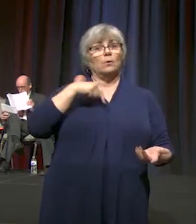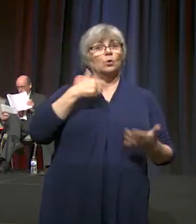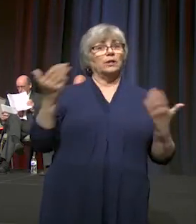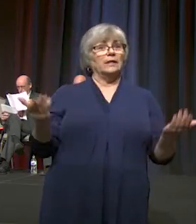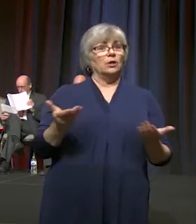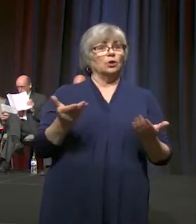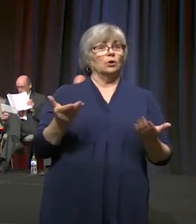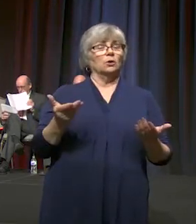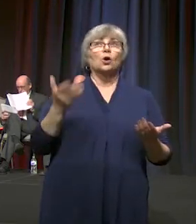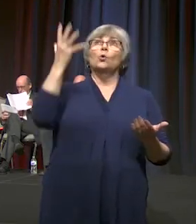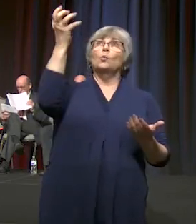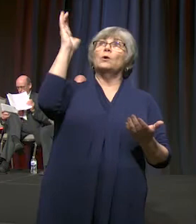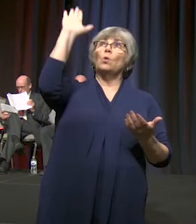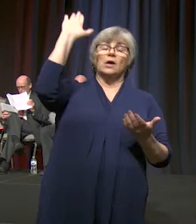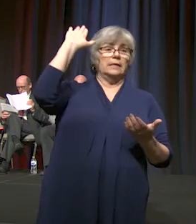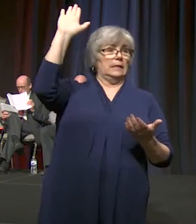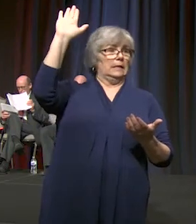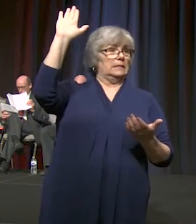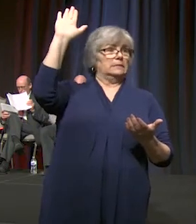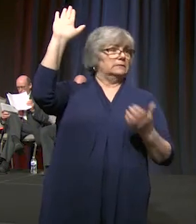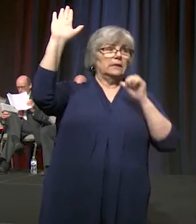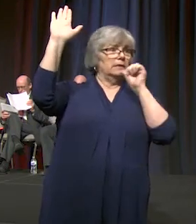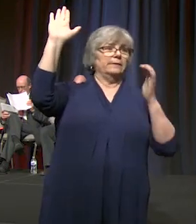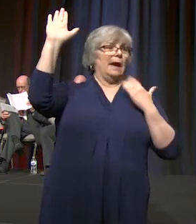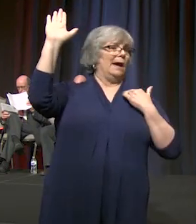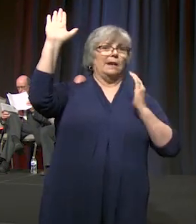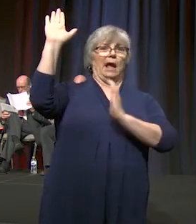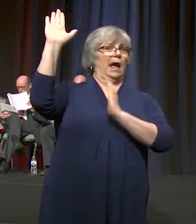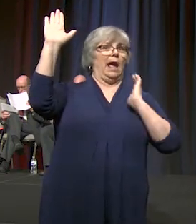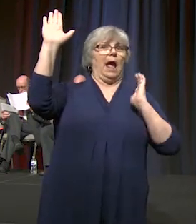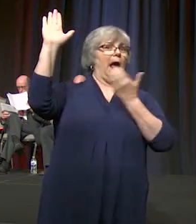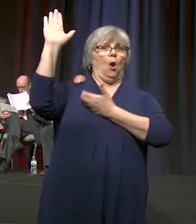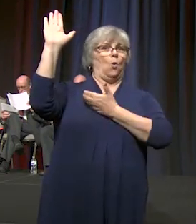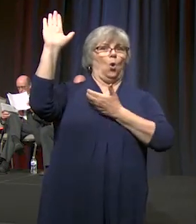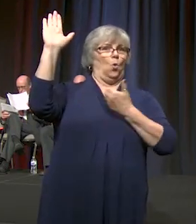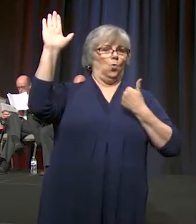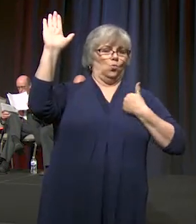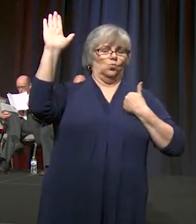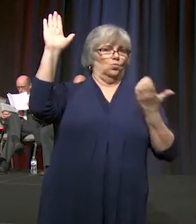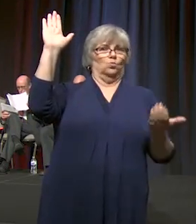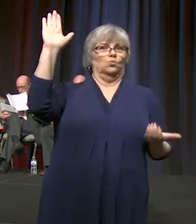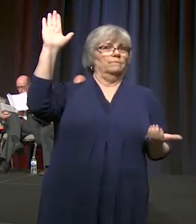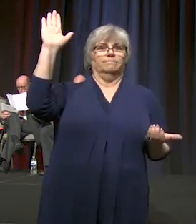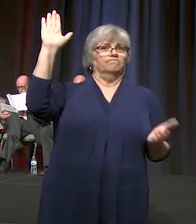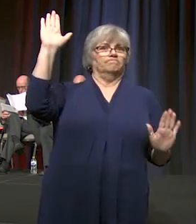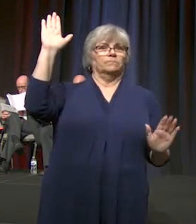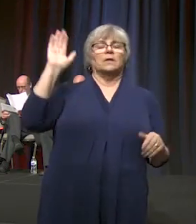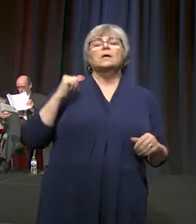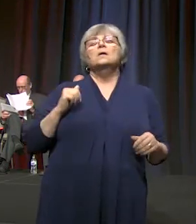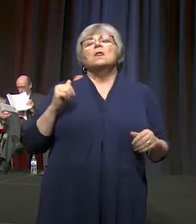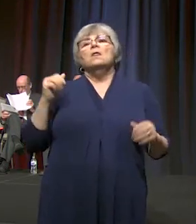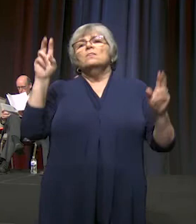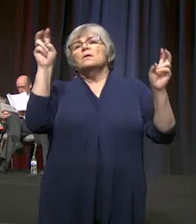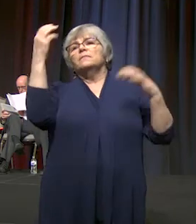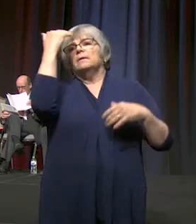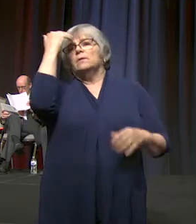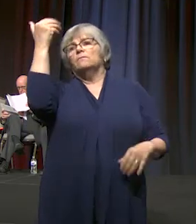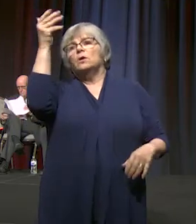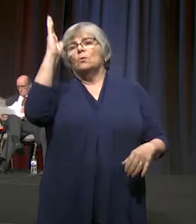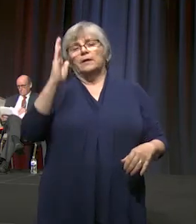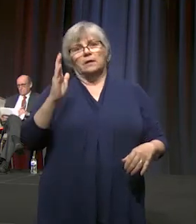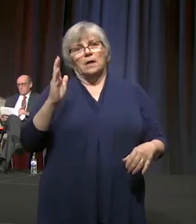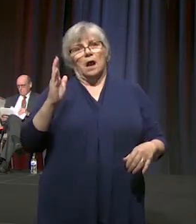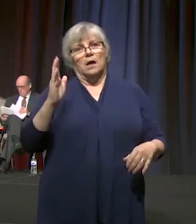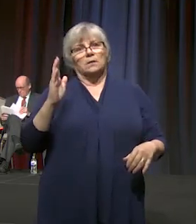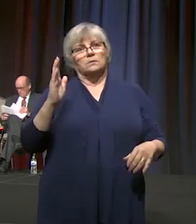his will and not our own agendas. The theme of knowing God can be